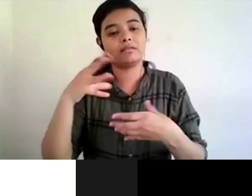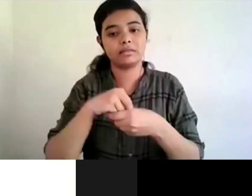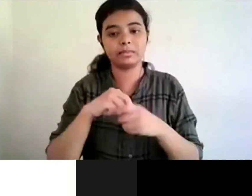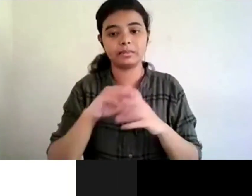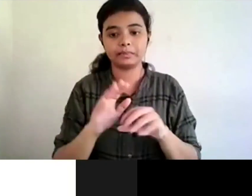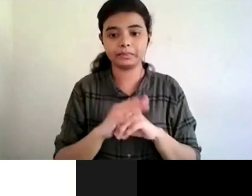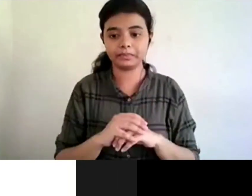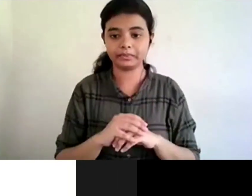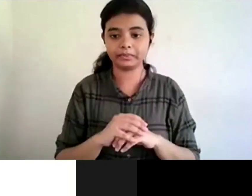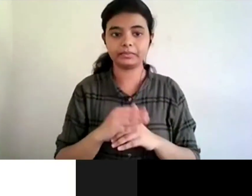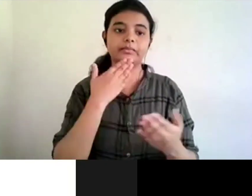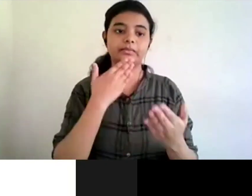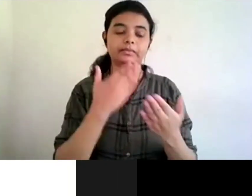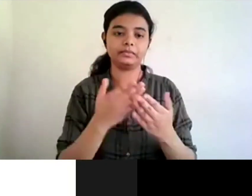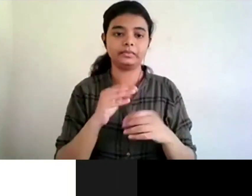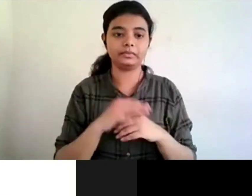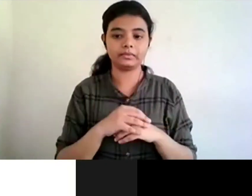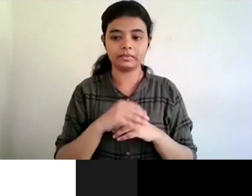thank you